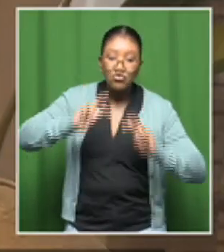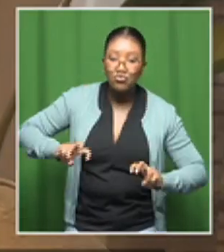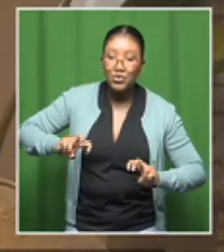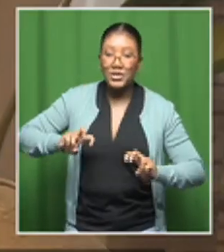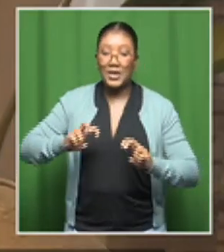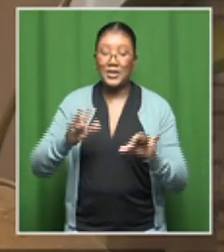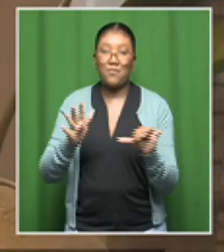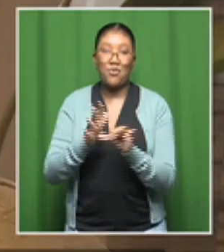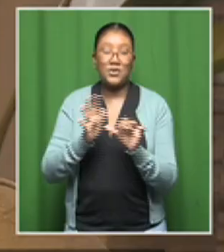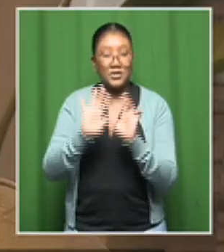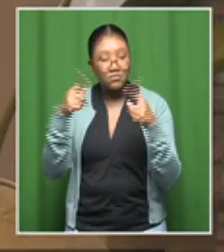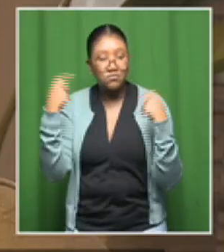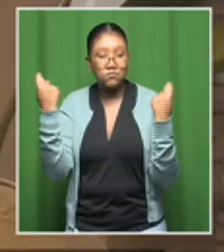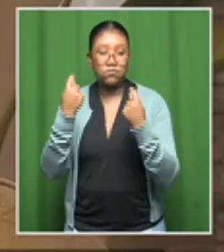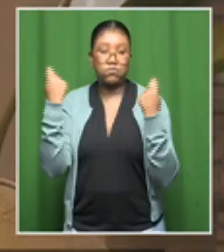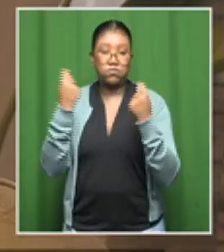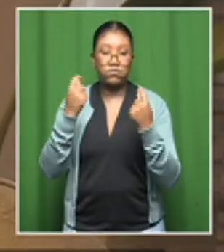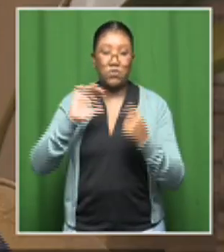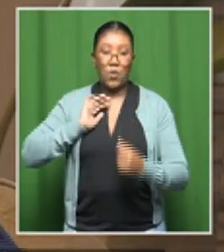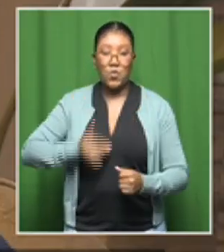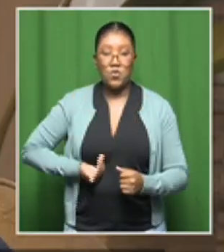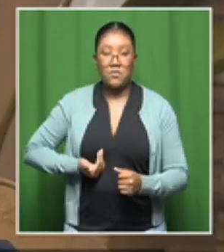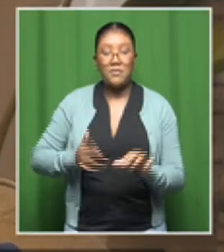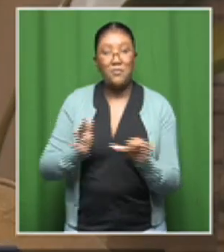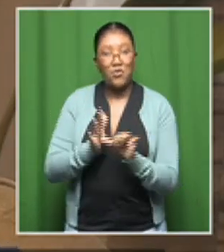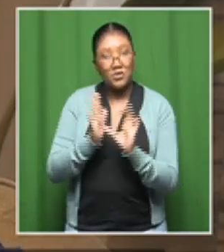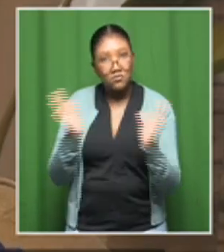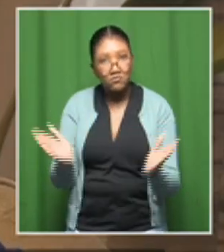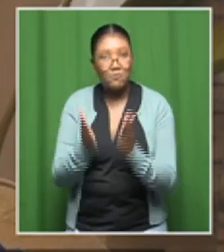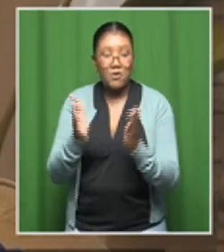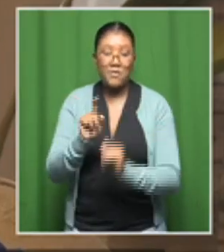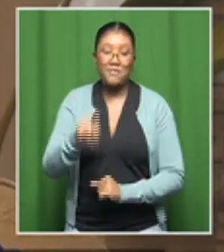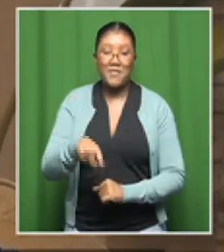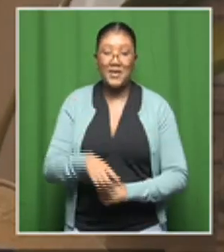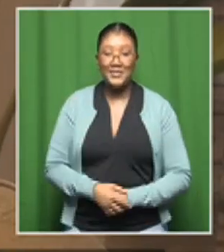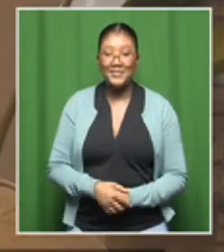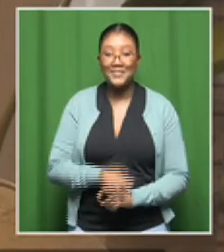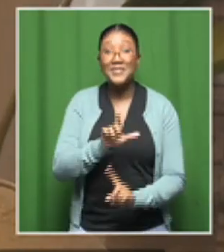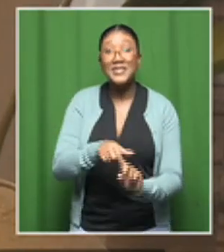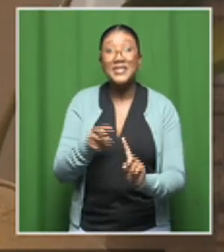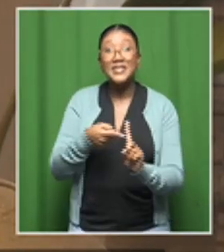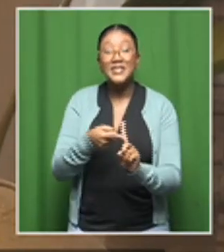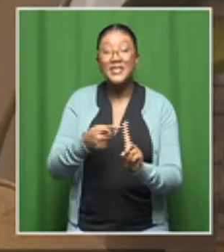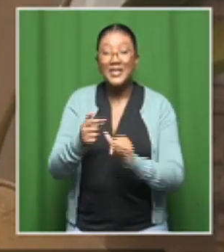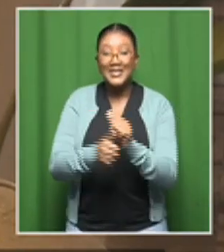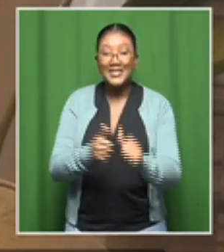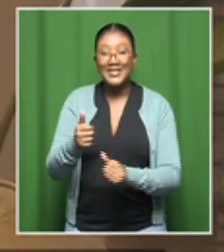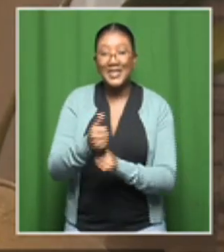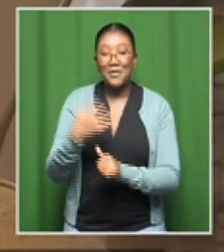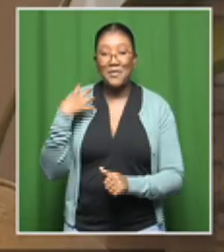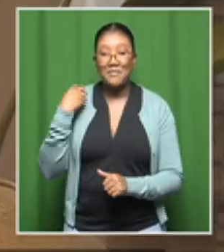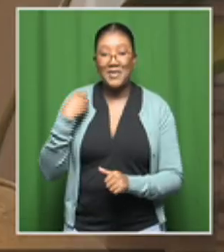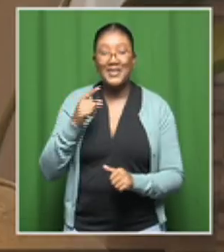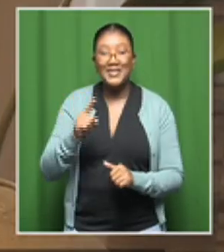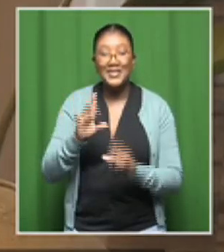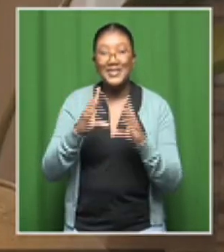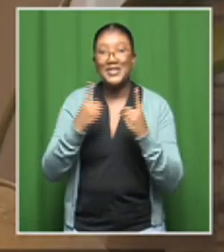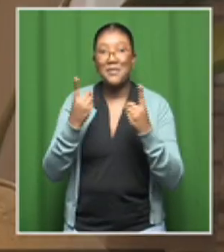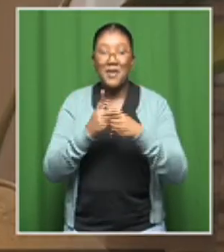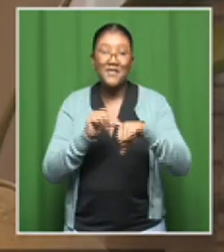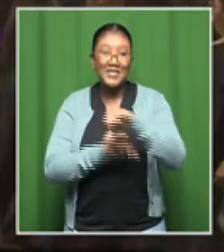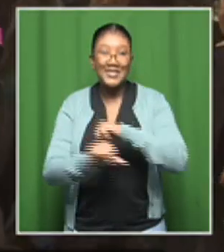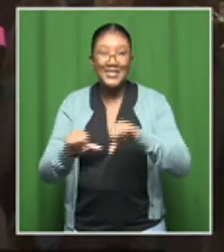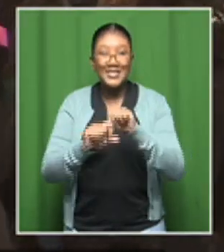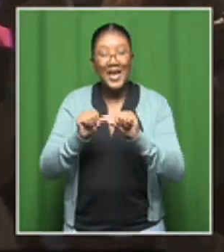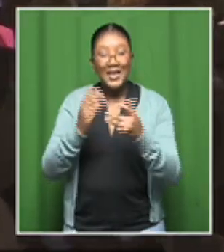let's perhaps use this as a stepping stone towards that. I'm joined now by the Deputy Minister of the Department of Science, Technology and Innovation